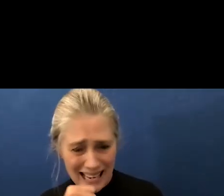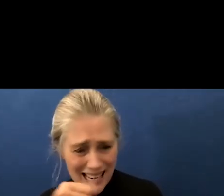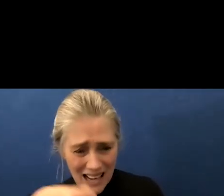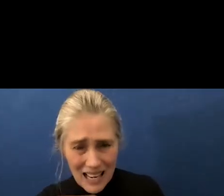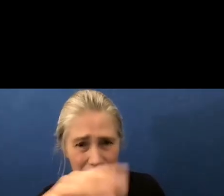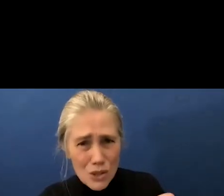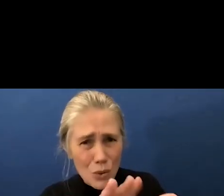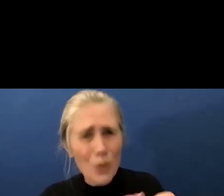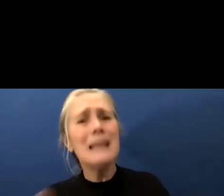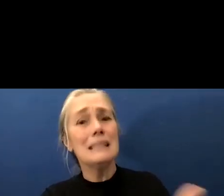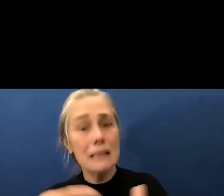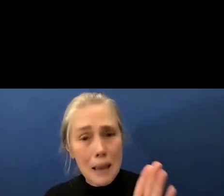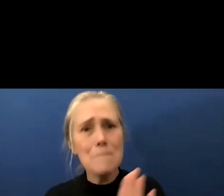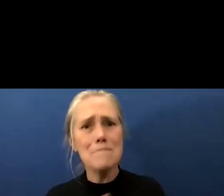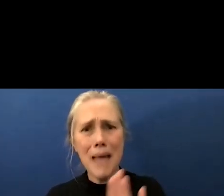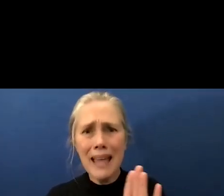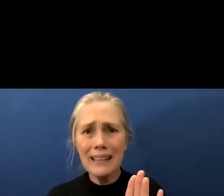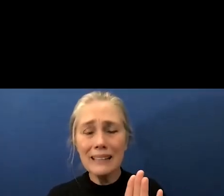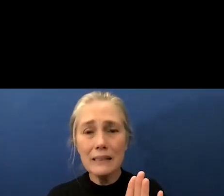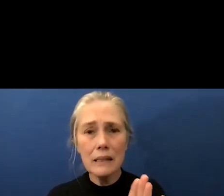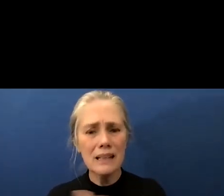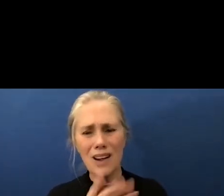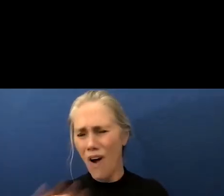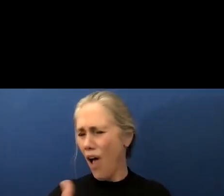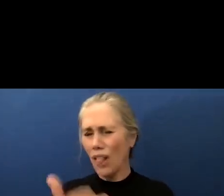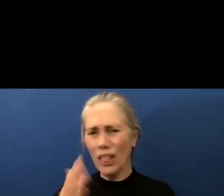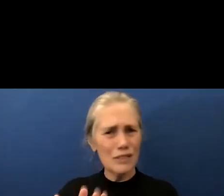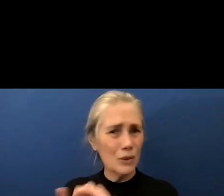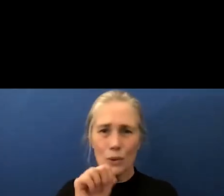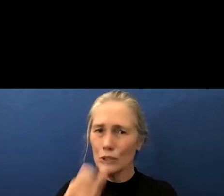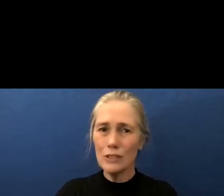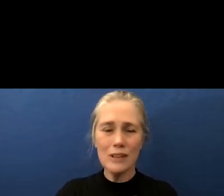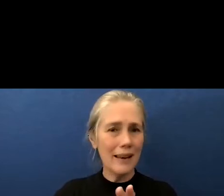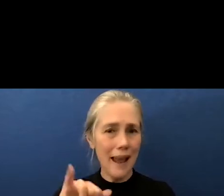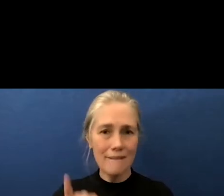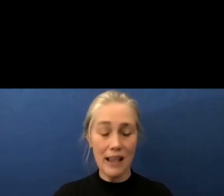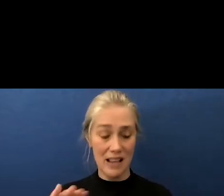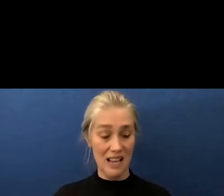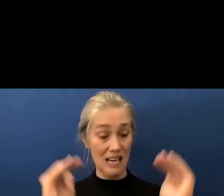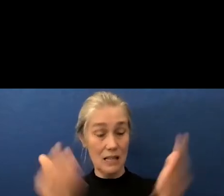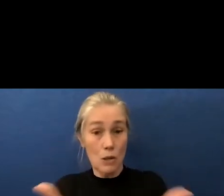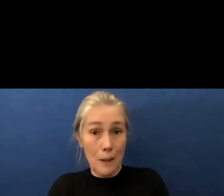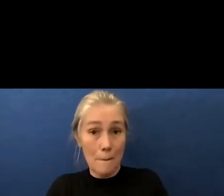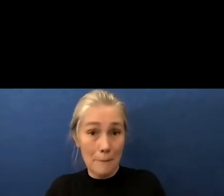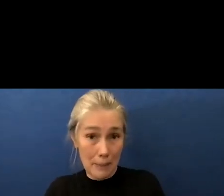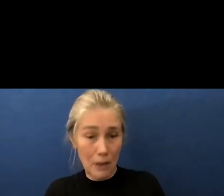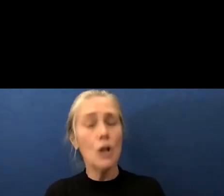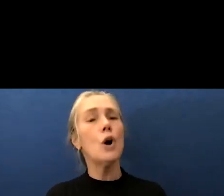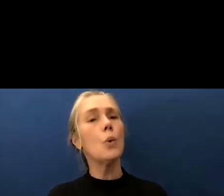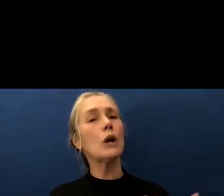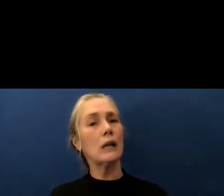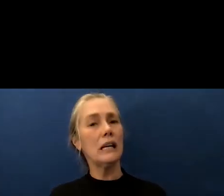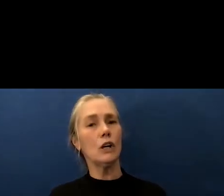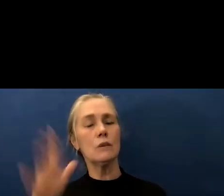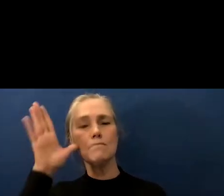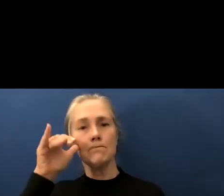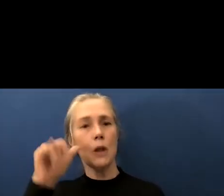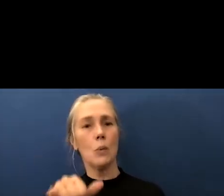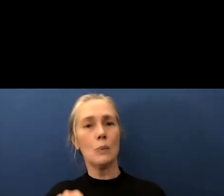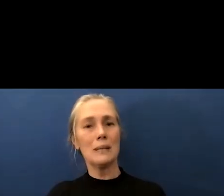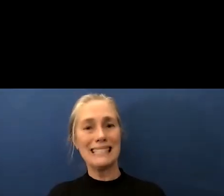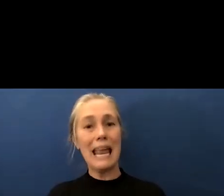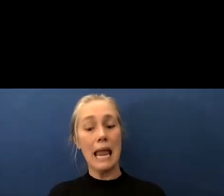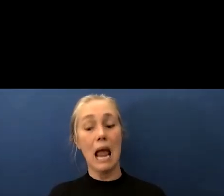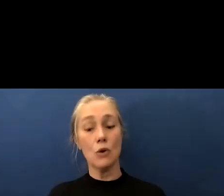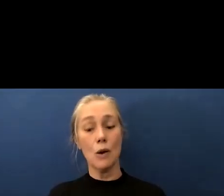ban it all of our schools should not have it the adults in the room are here we're here to stay and might i add growing rapidly